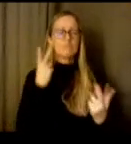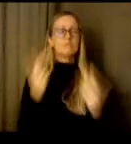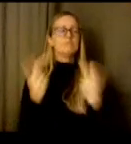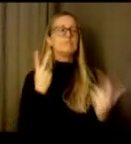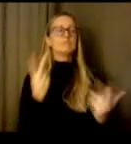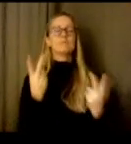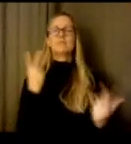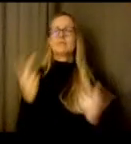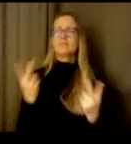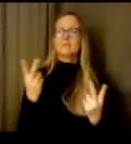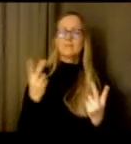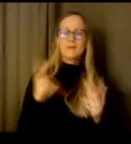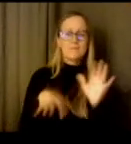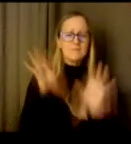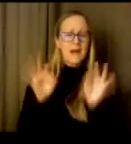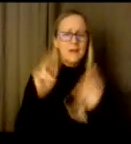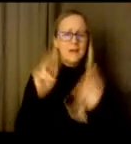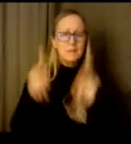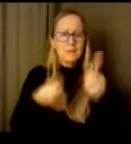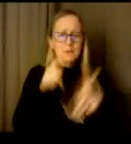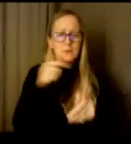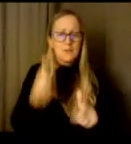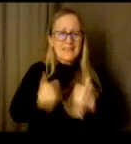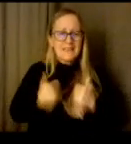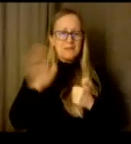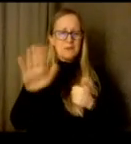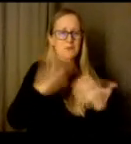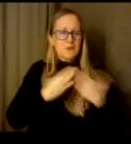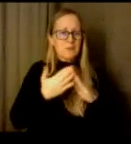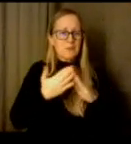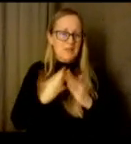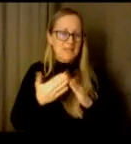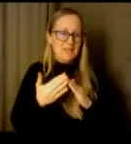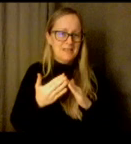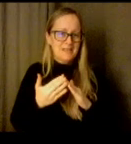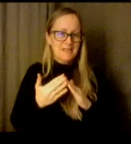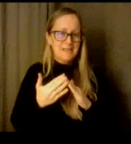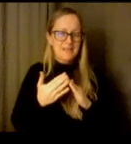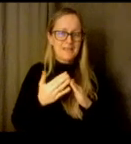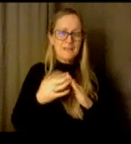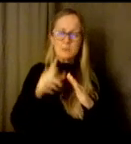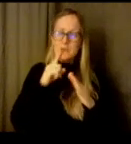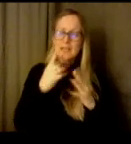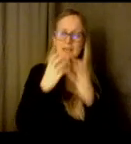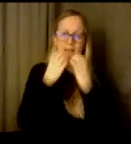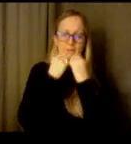community um those kind of things embracing those things